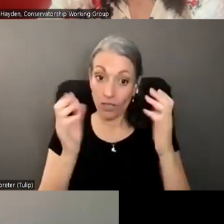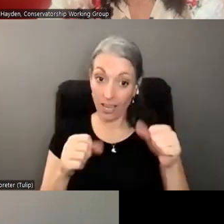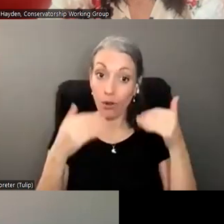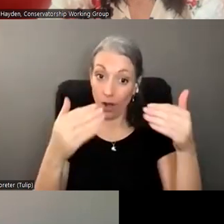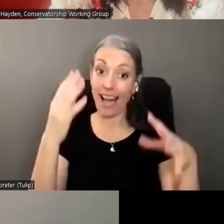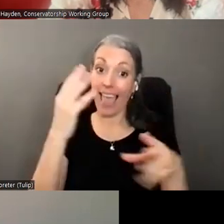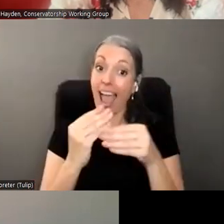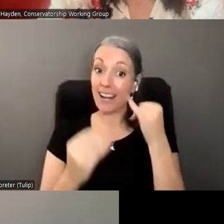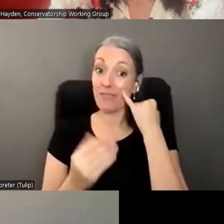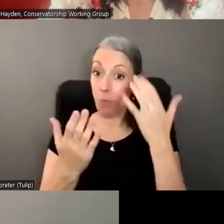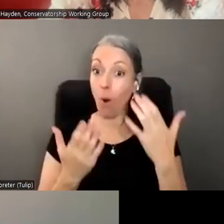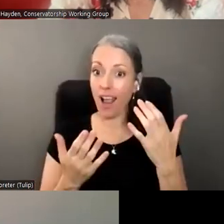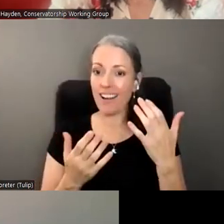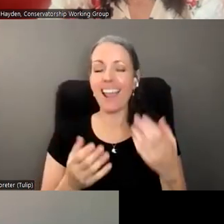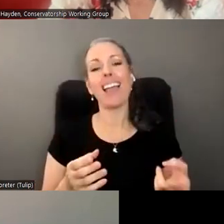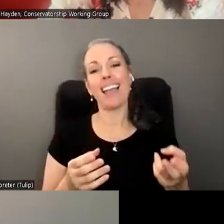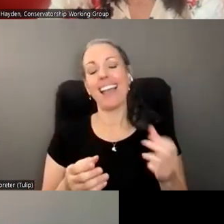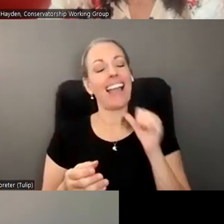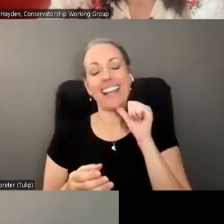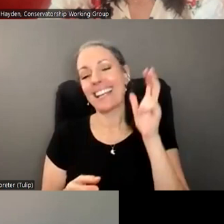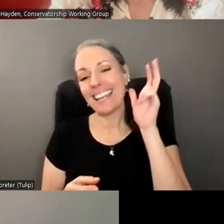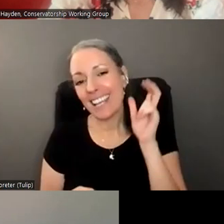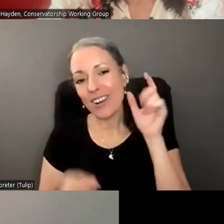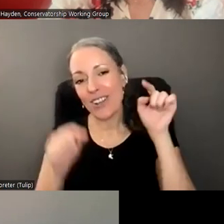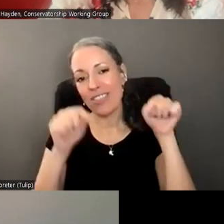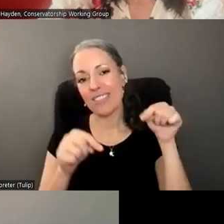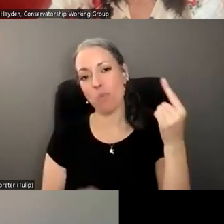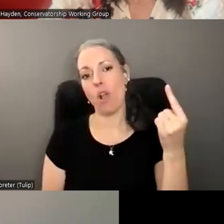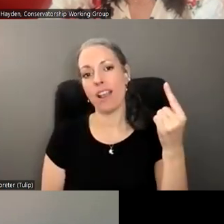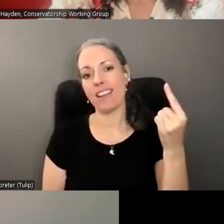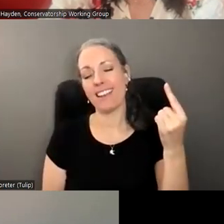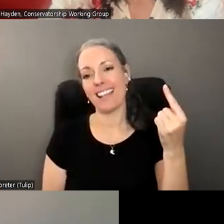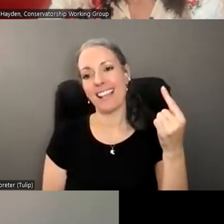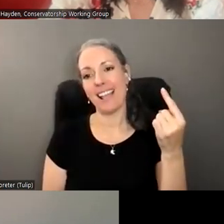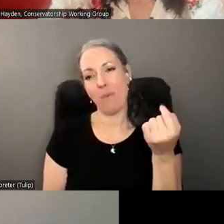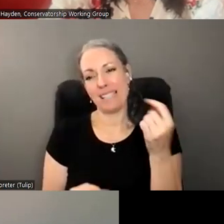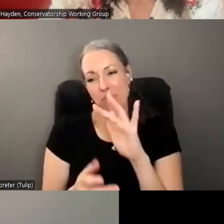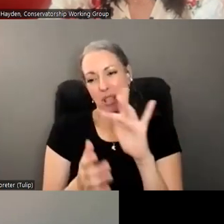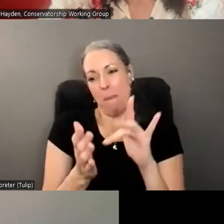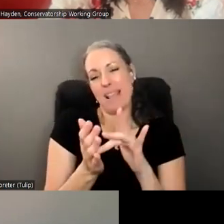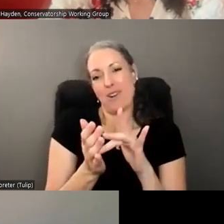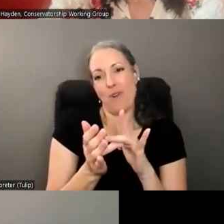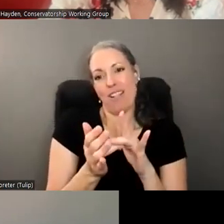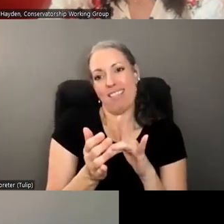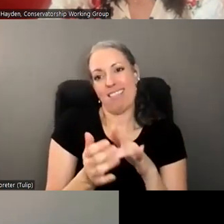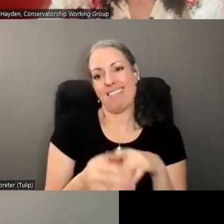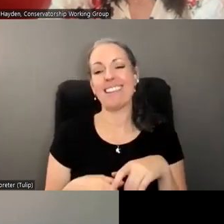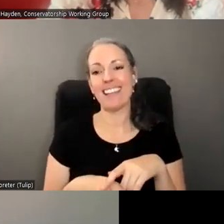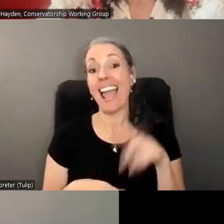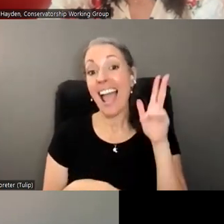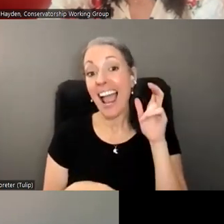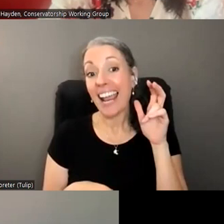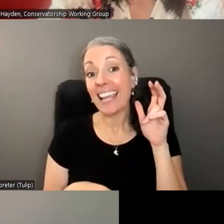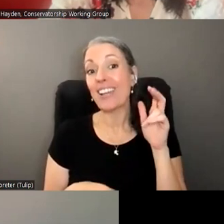I will probably jump in on the night. I didn't hear this one. I jumped in kind of mid-commentary. I hear the through